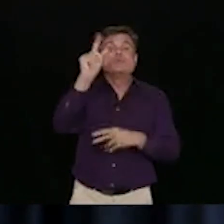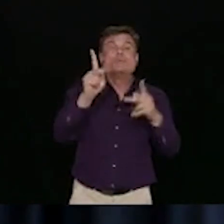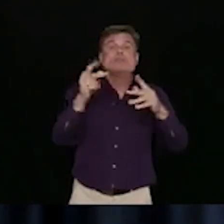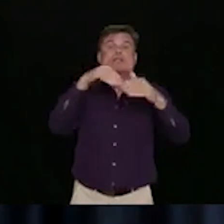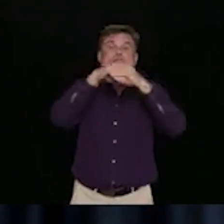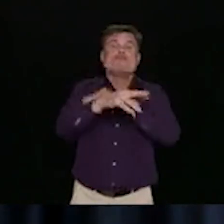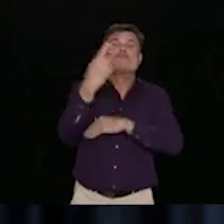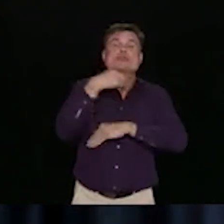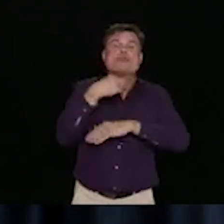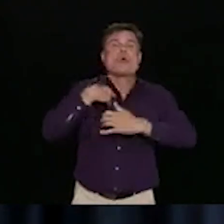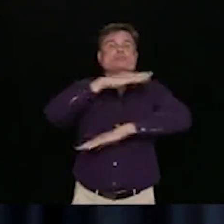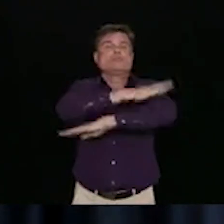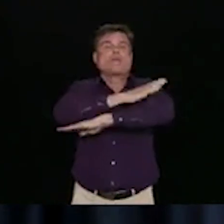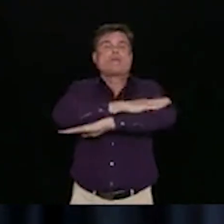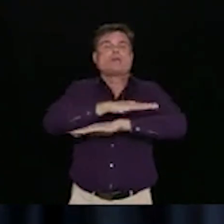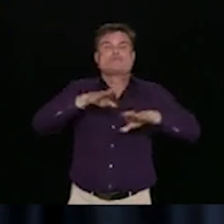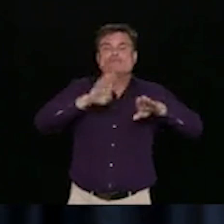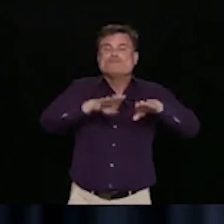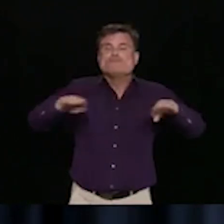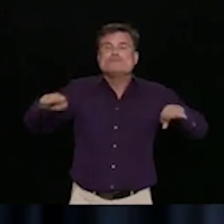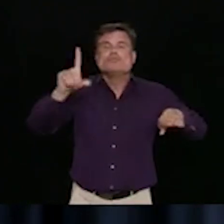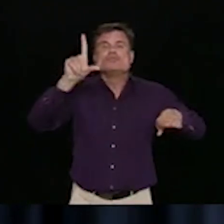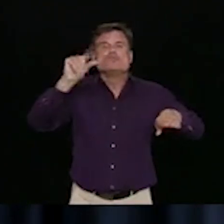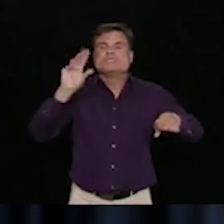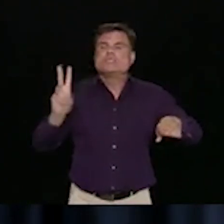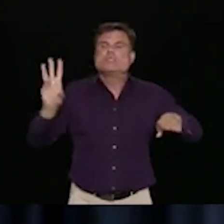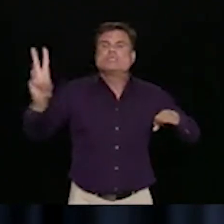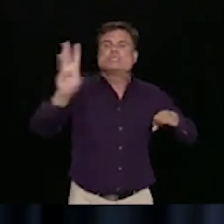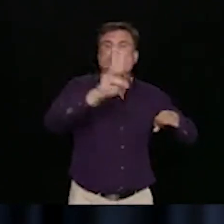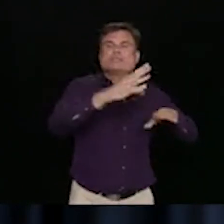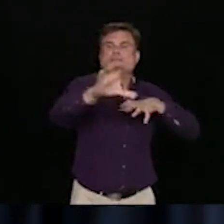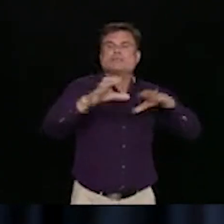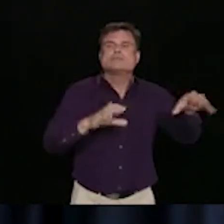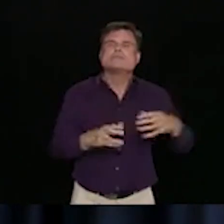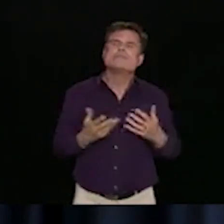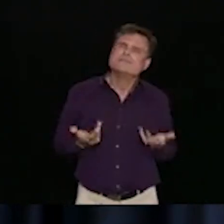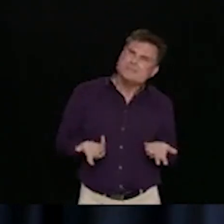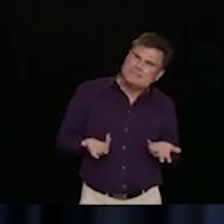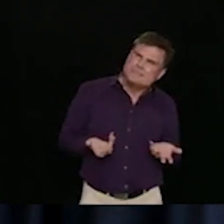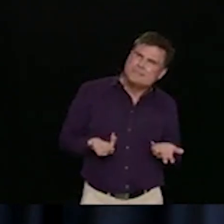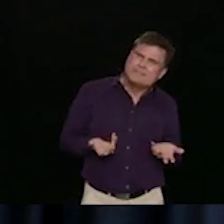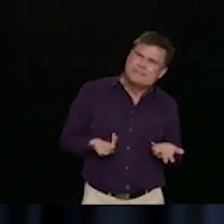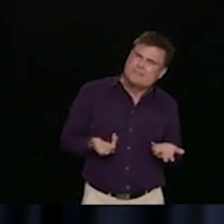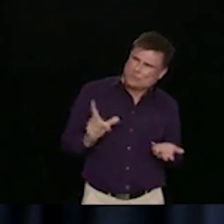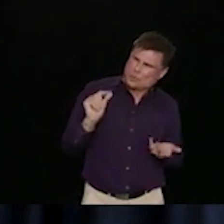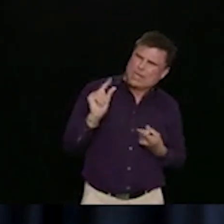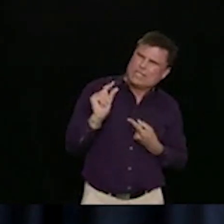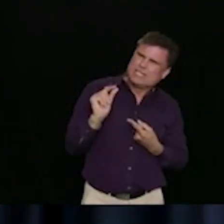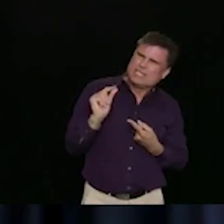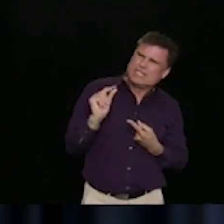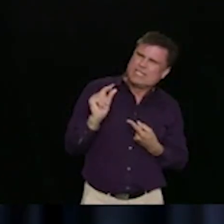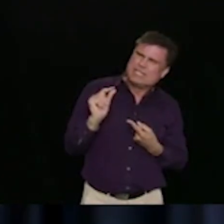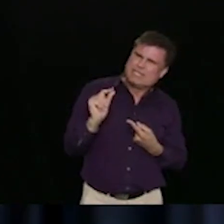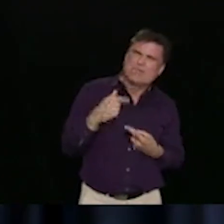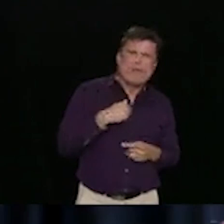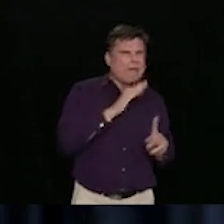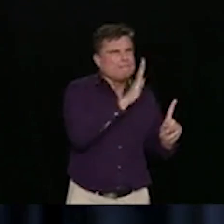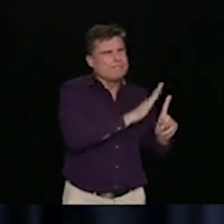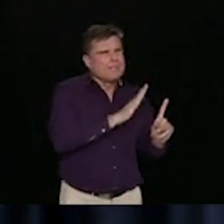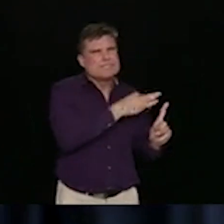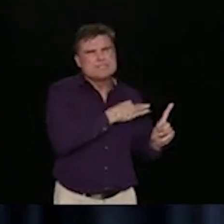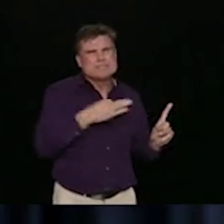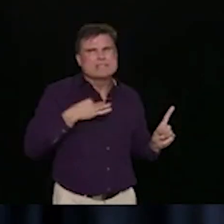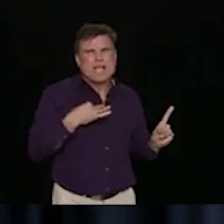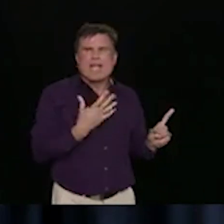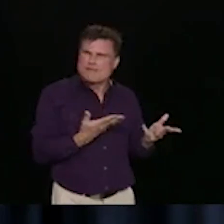to people who are working in that environment. There's reasons why we have these smaller numbers right now. And this is what's going to get us